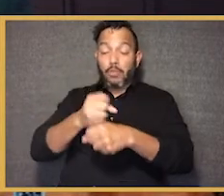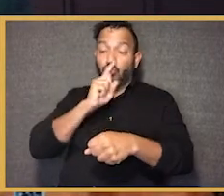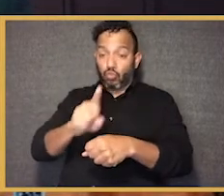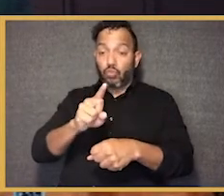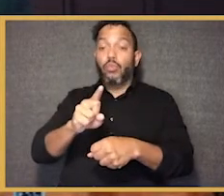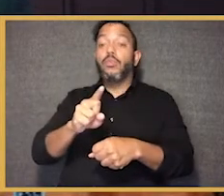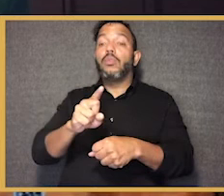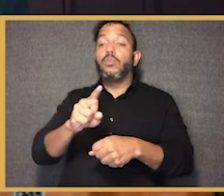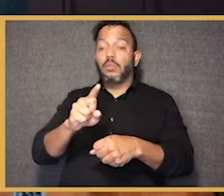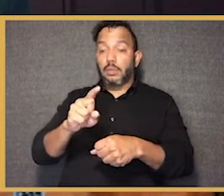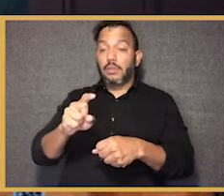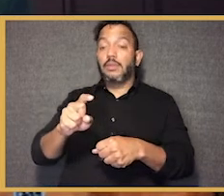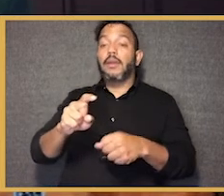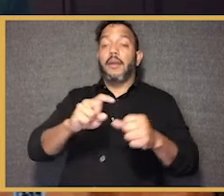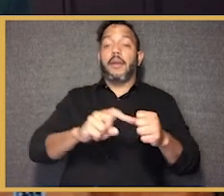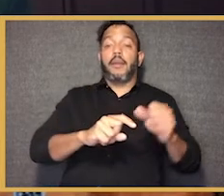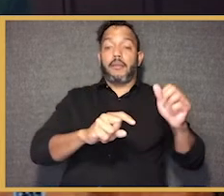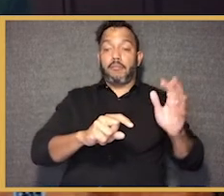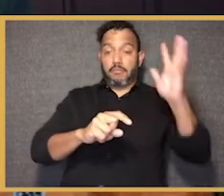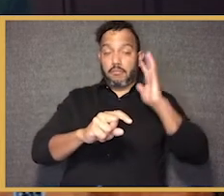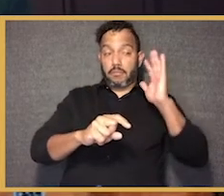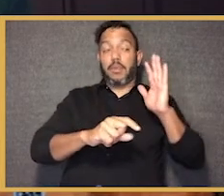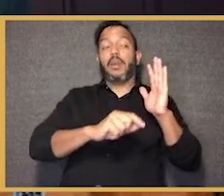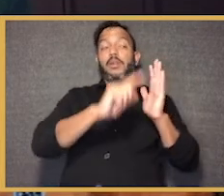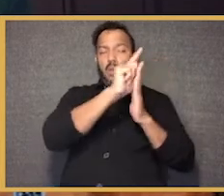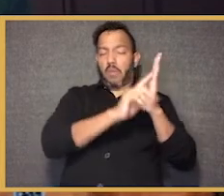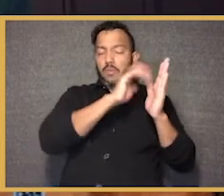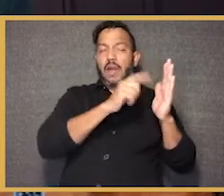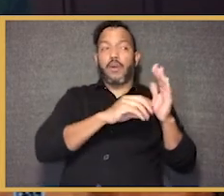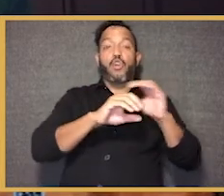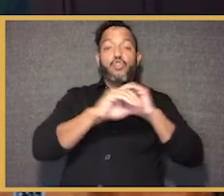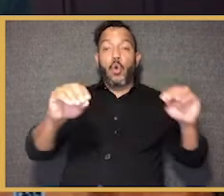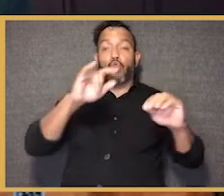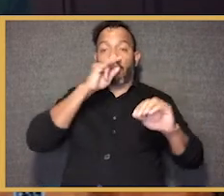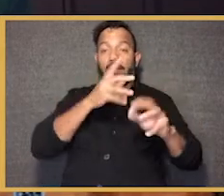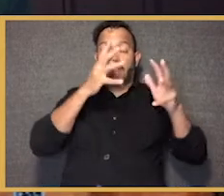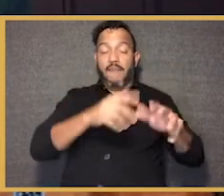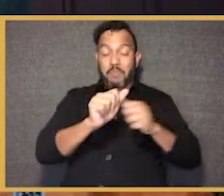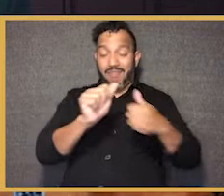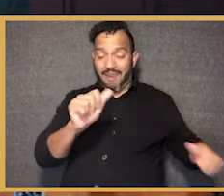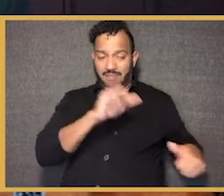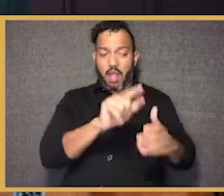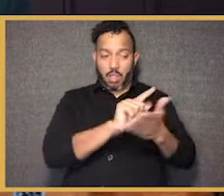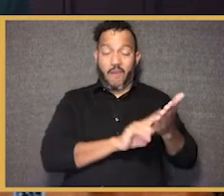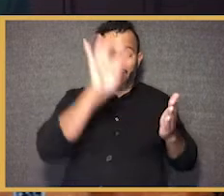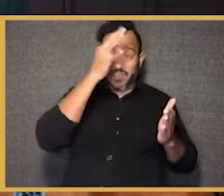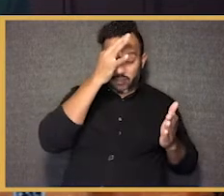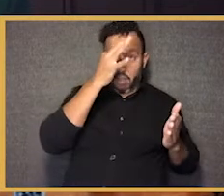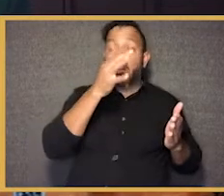as a way of ensuring that as a bygone federal law once had it, no child, children would be left behind.